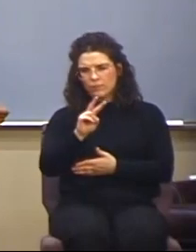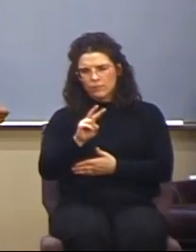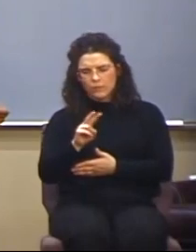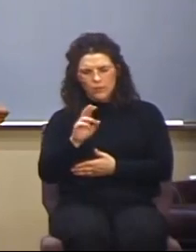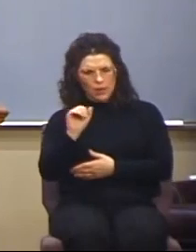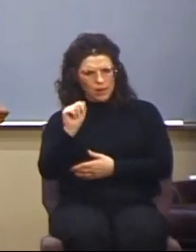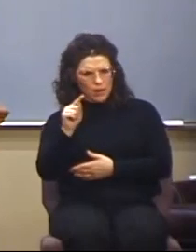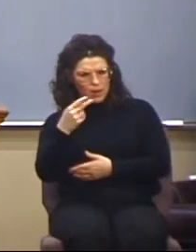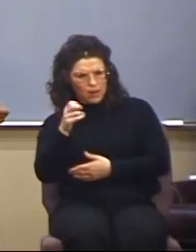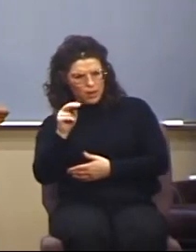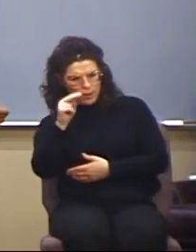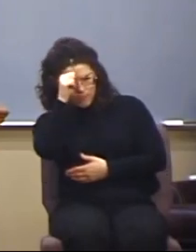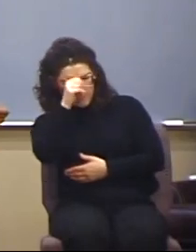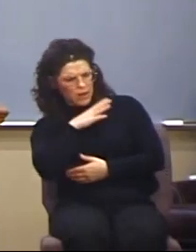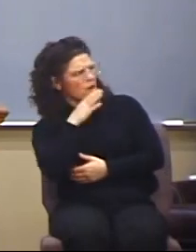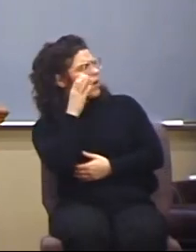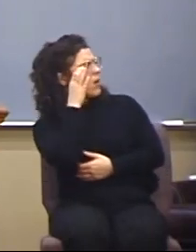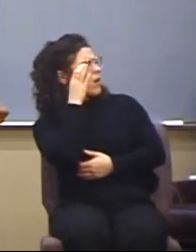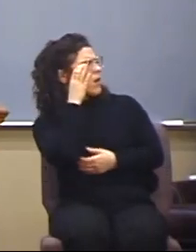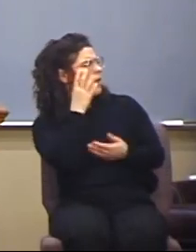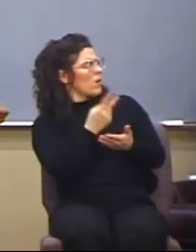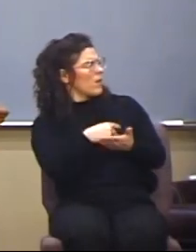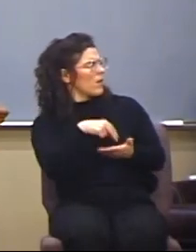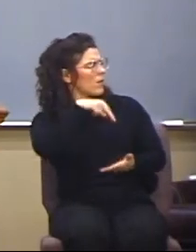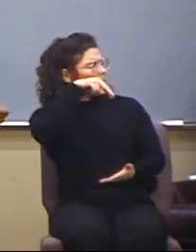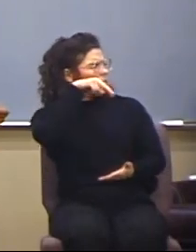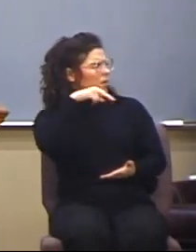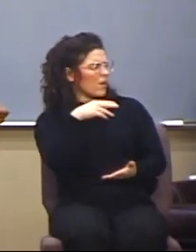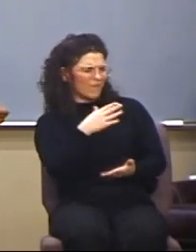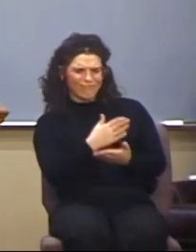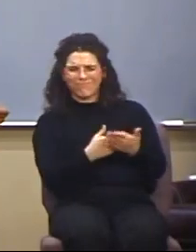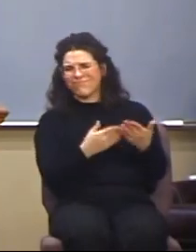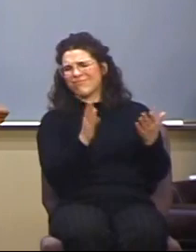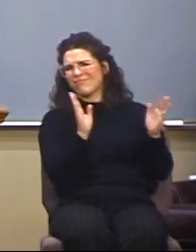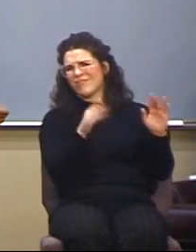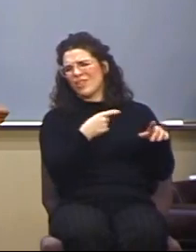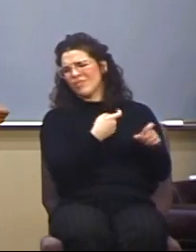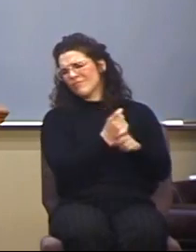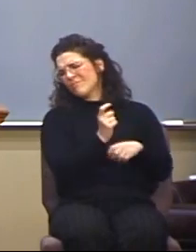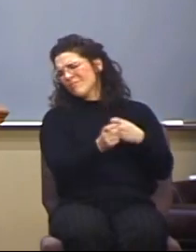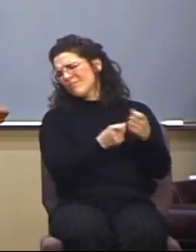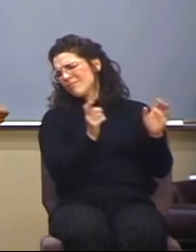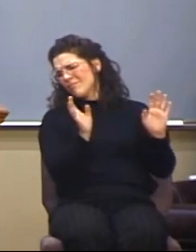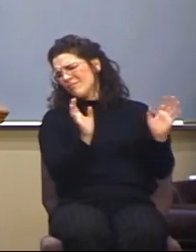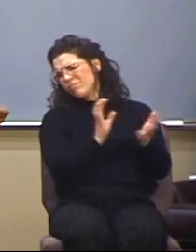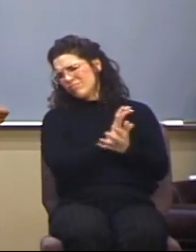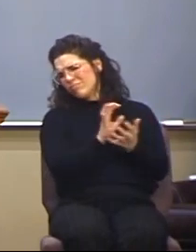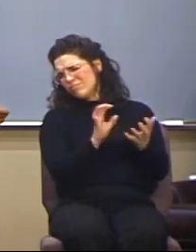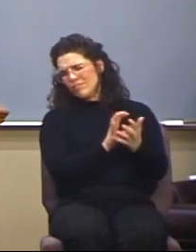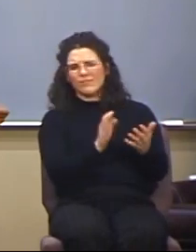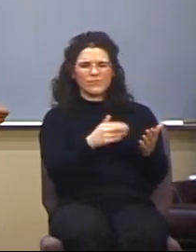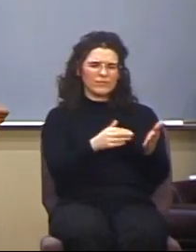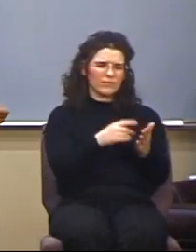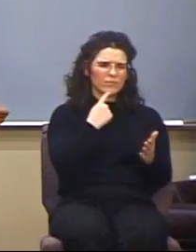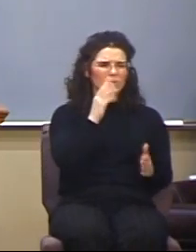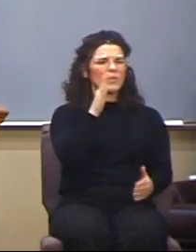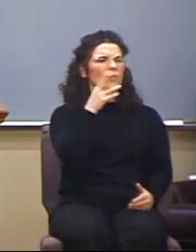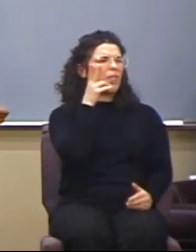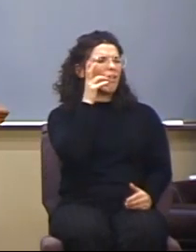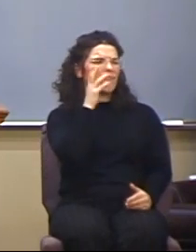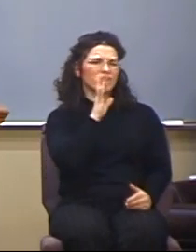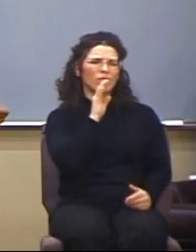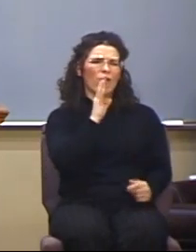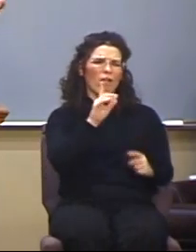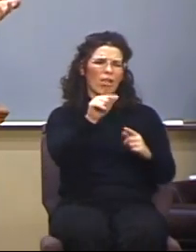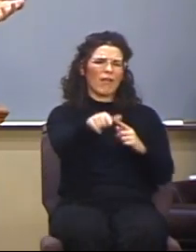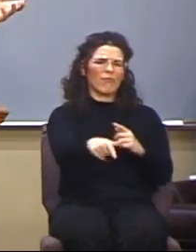of the resurrection of the dead, some mocked and others said, we will hear thee again of this matter.